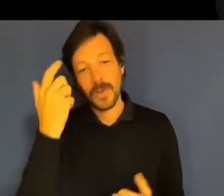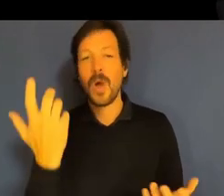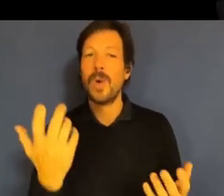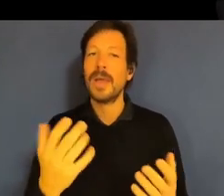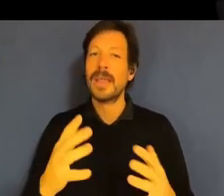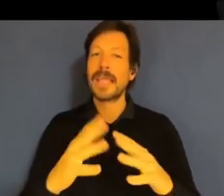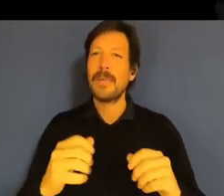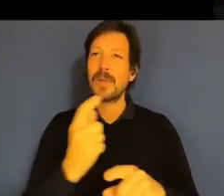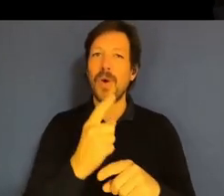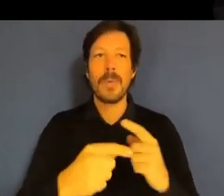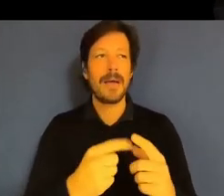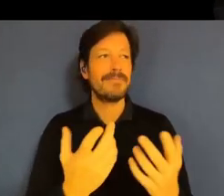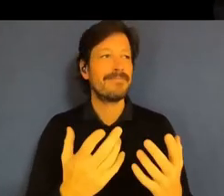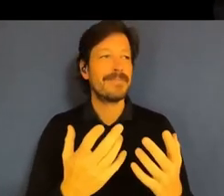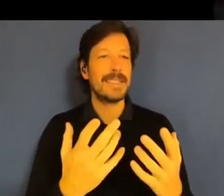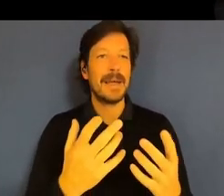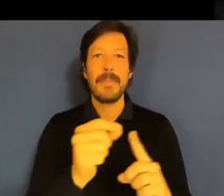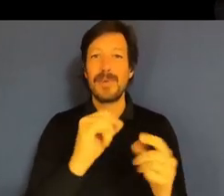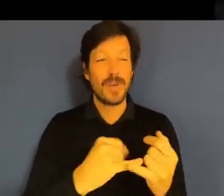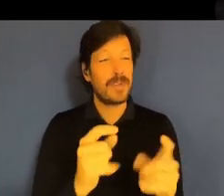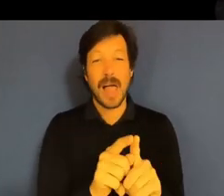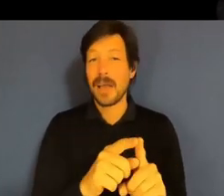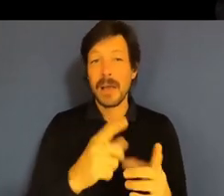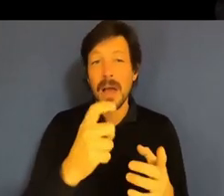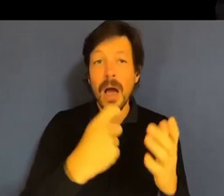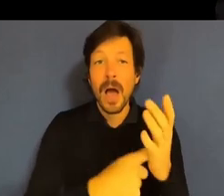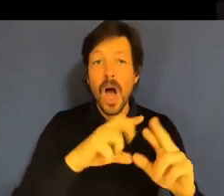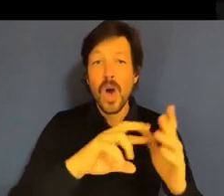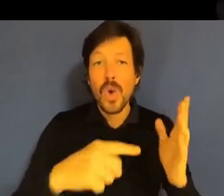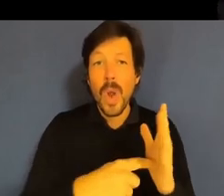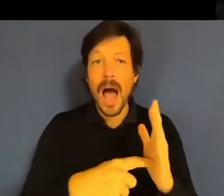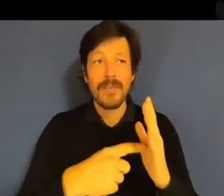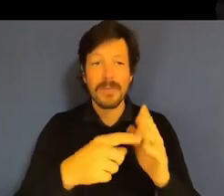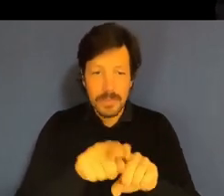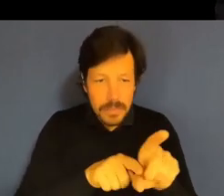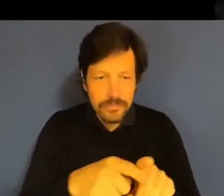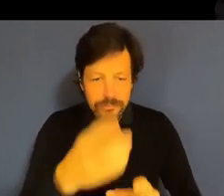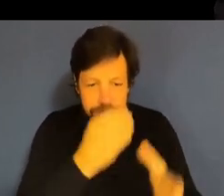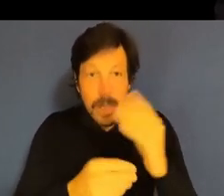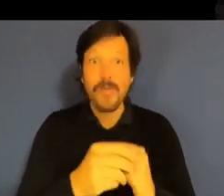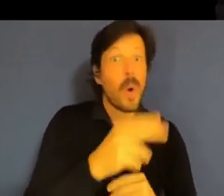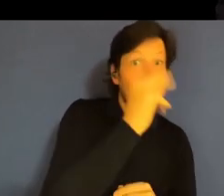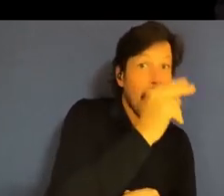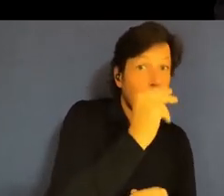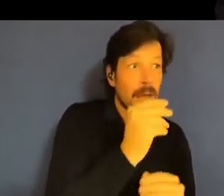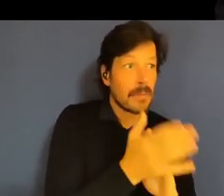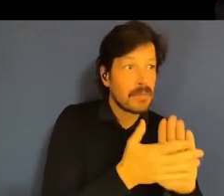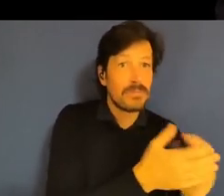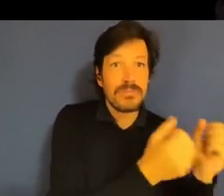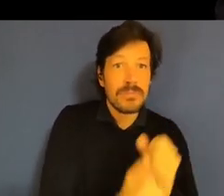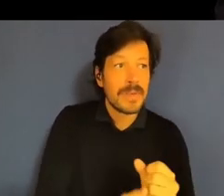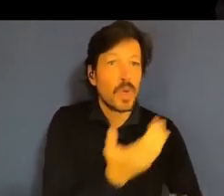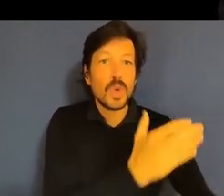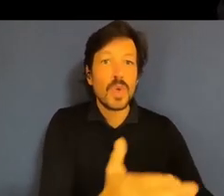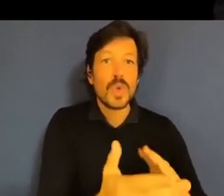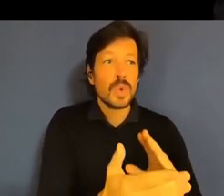like a lifelong apprenticeship. If you're young, you're bringing in certain new, fresh skills. You're certainly very comfortable with digital age, with data, the fast